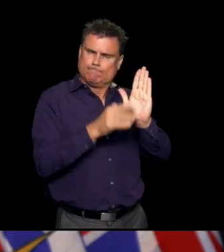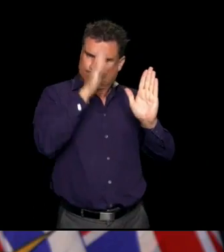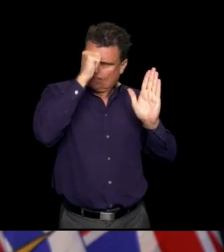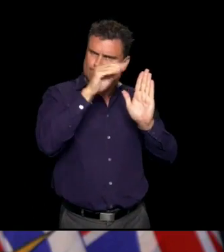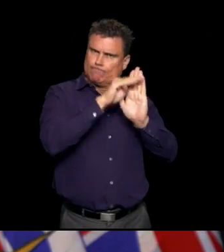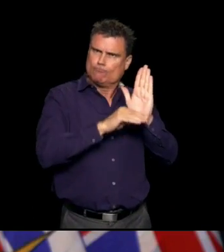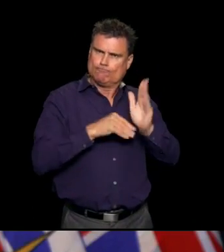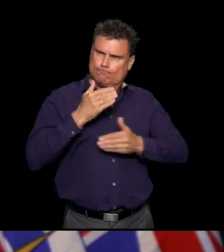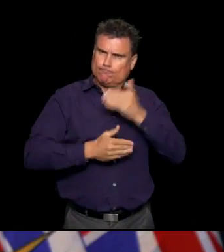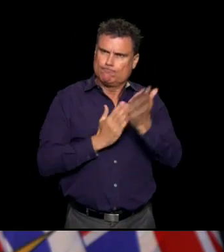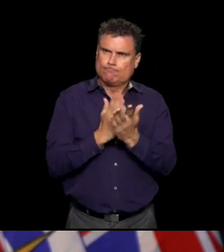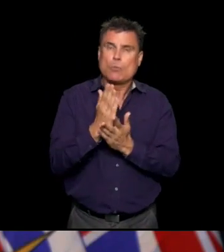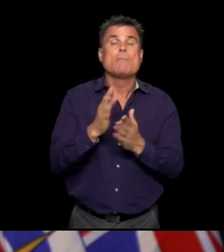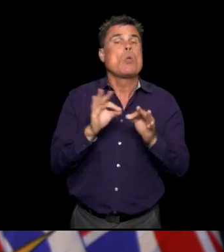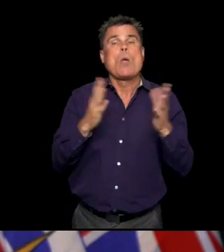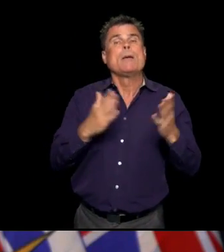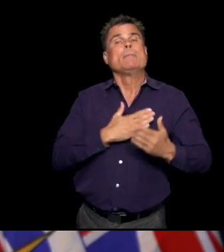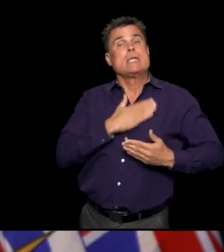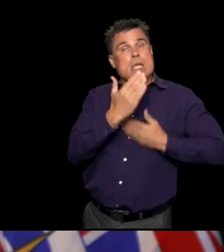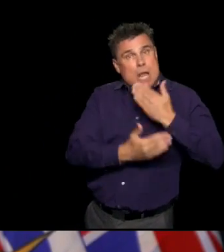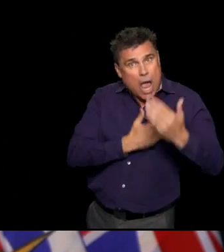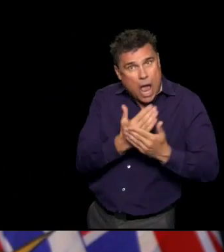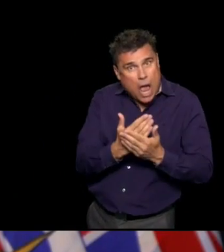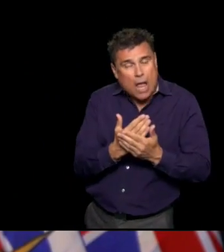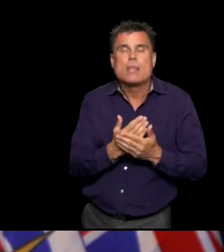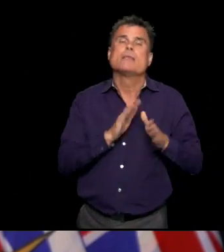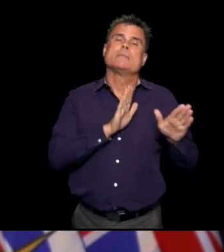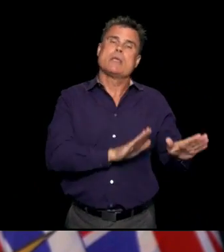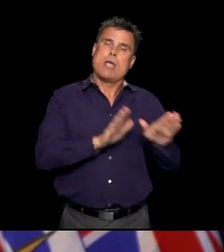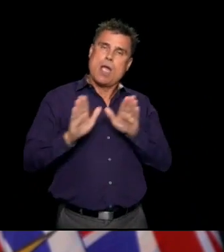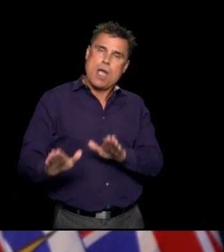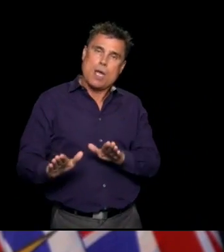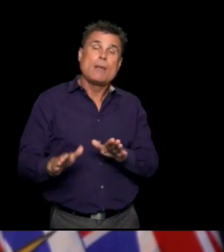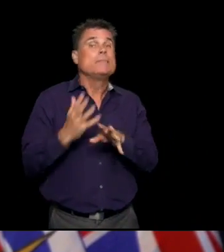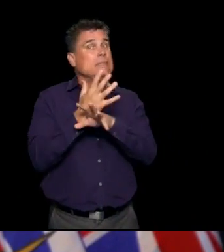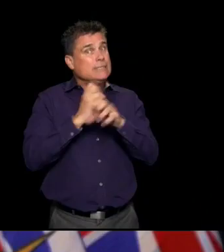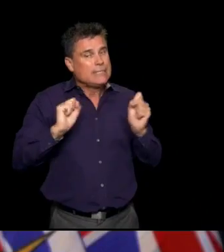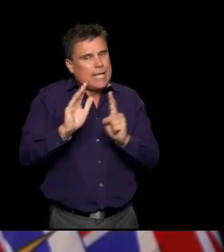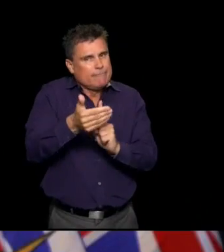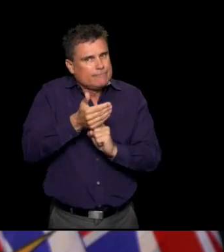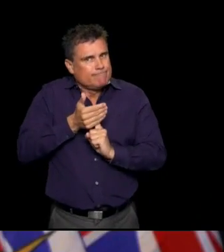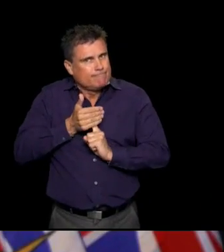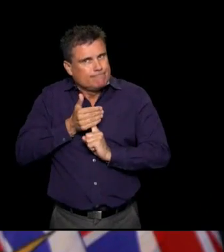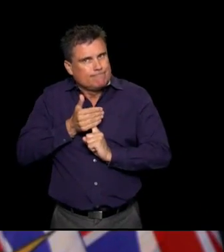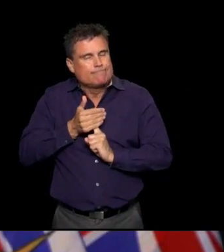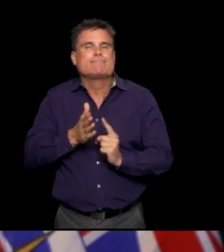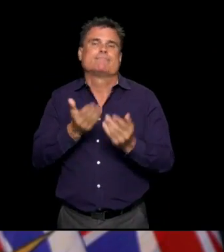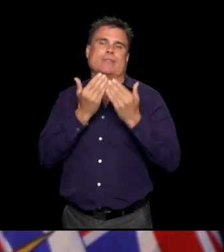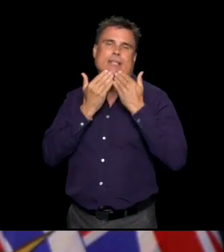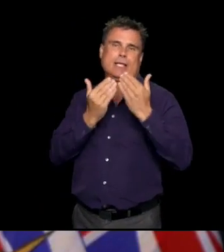And let's continue to be kind. To be calm. And to be safe. Thank you.